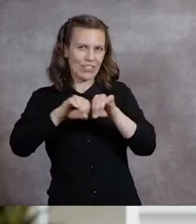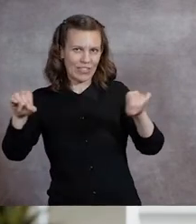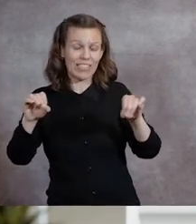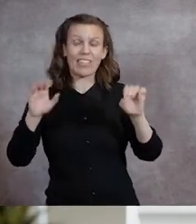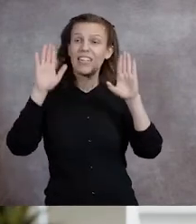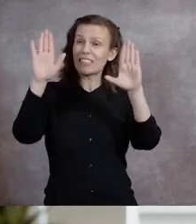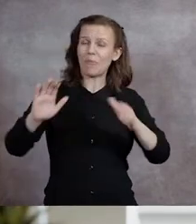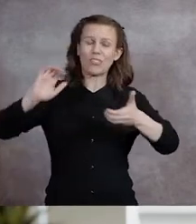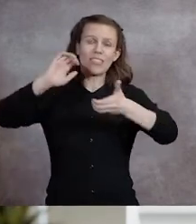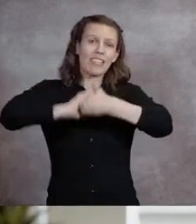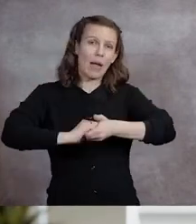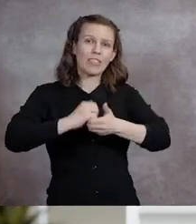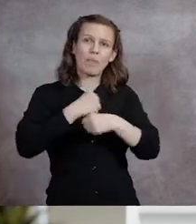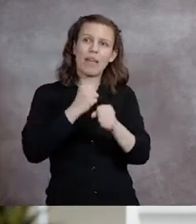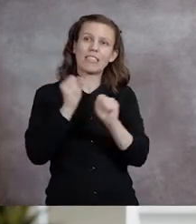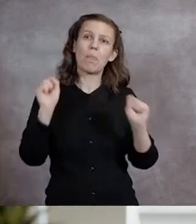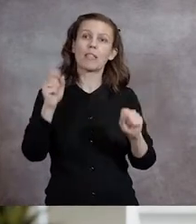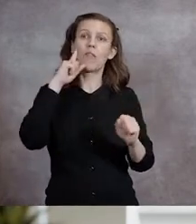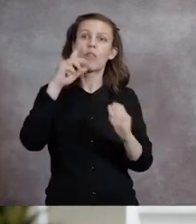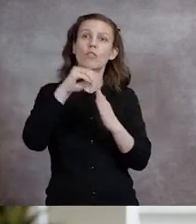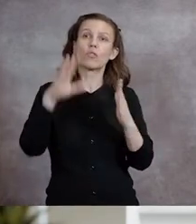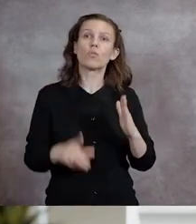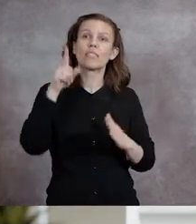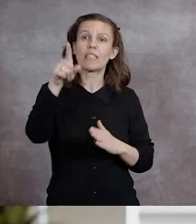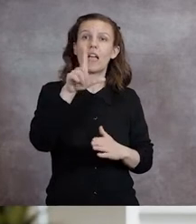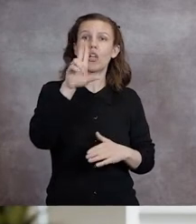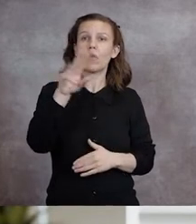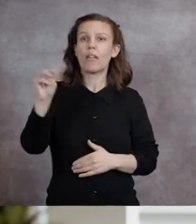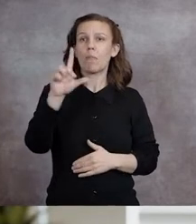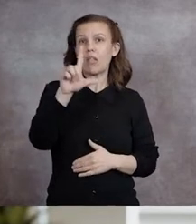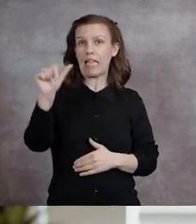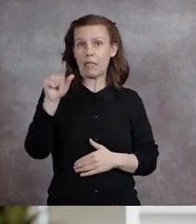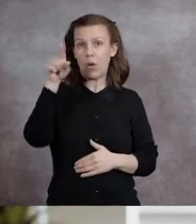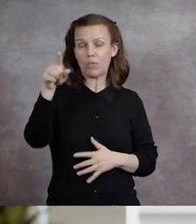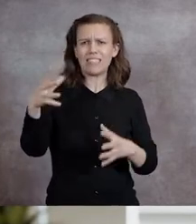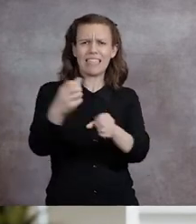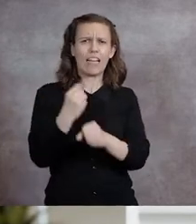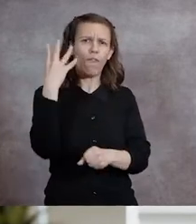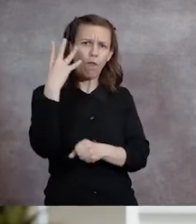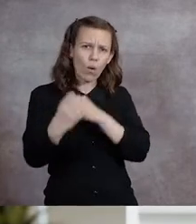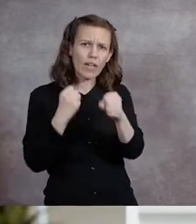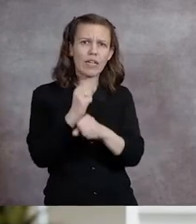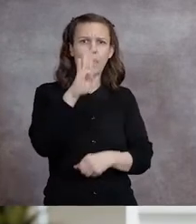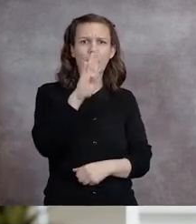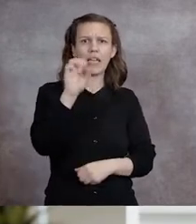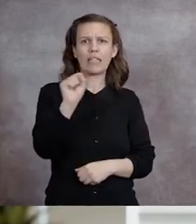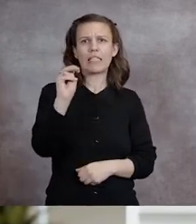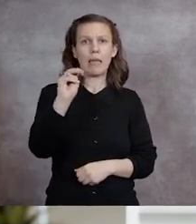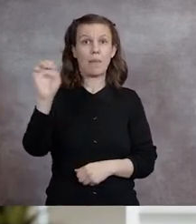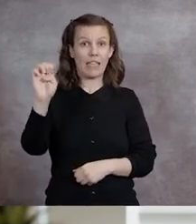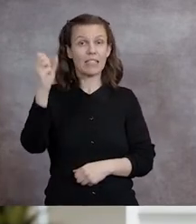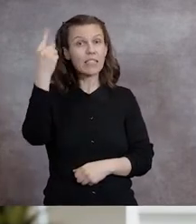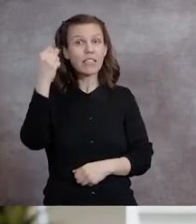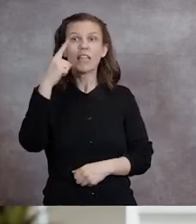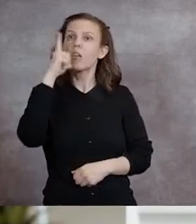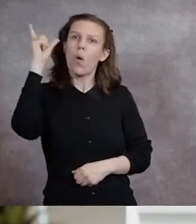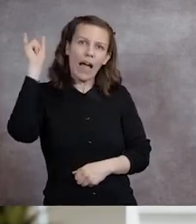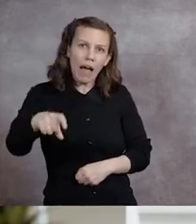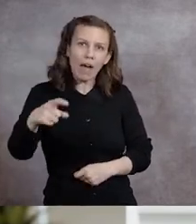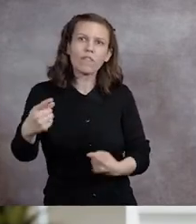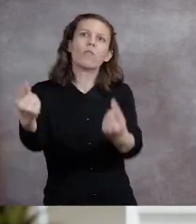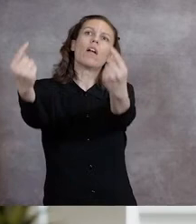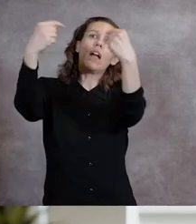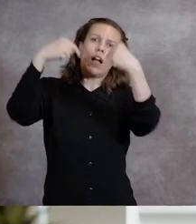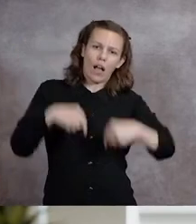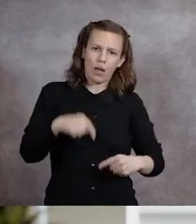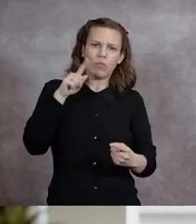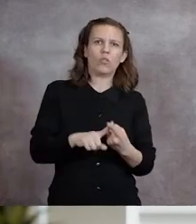collaboration that makes it possible for students at UNM Los Alamos to obtain a four-year BSME without obligating them